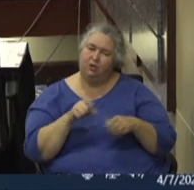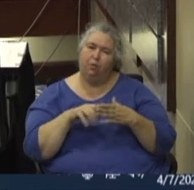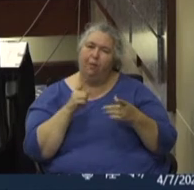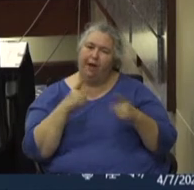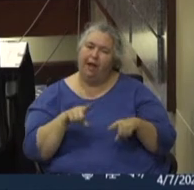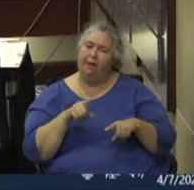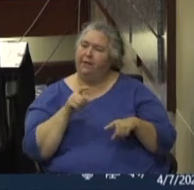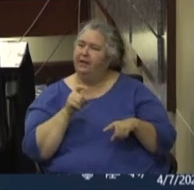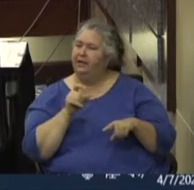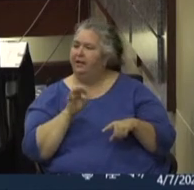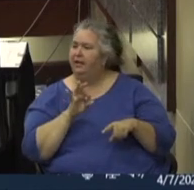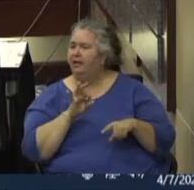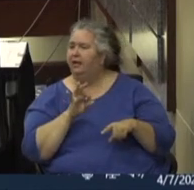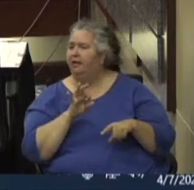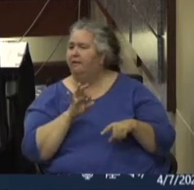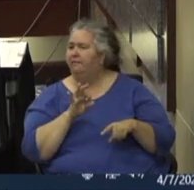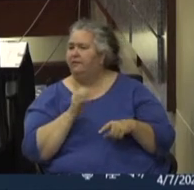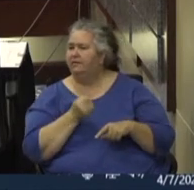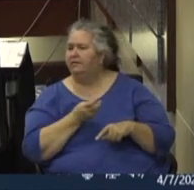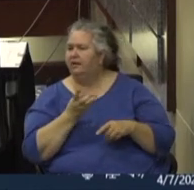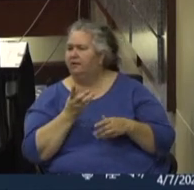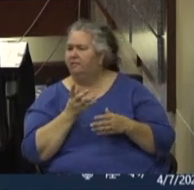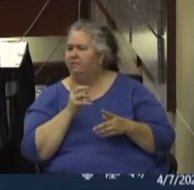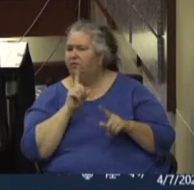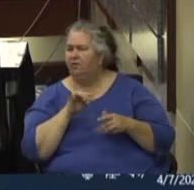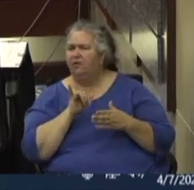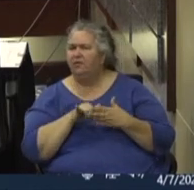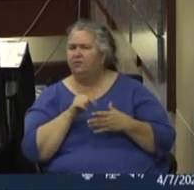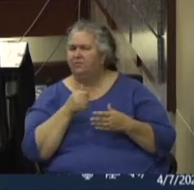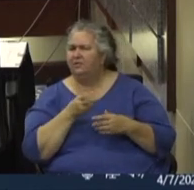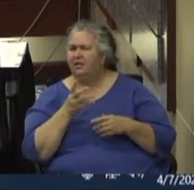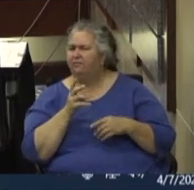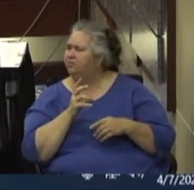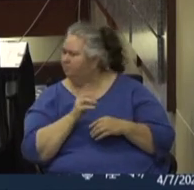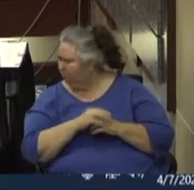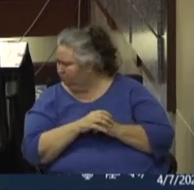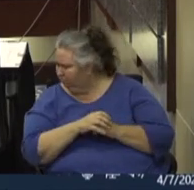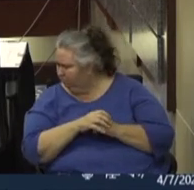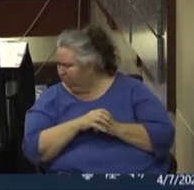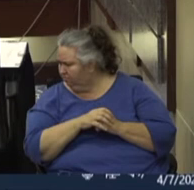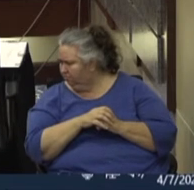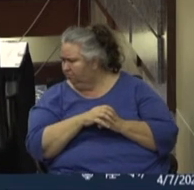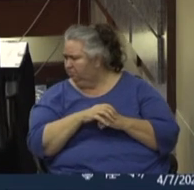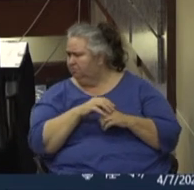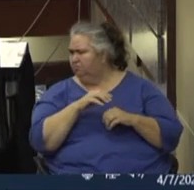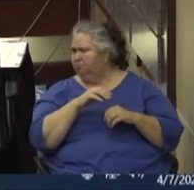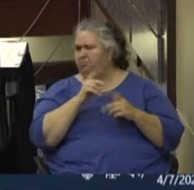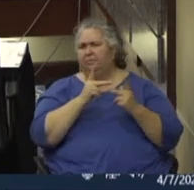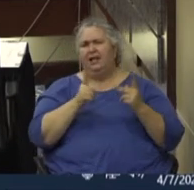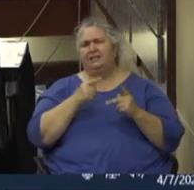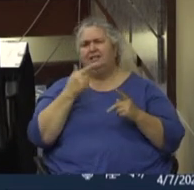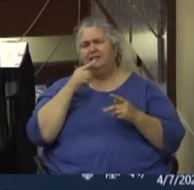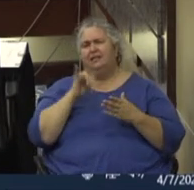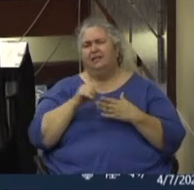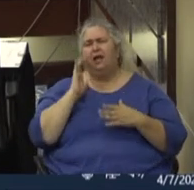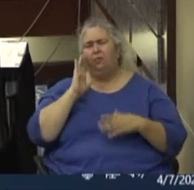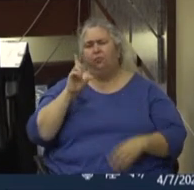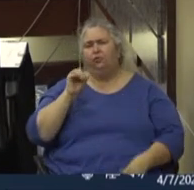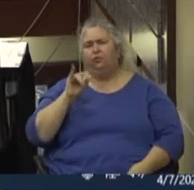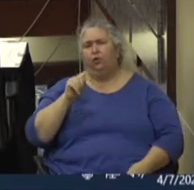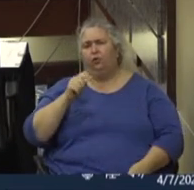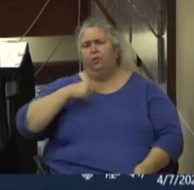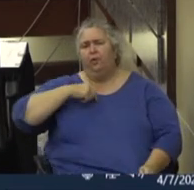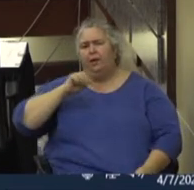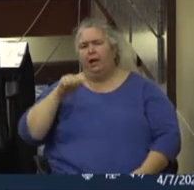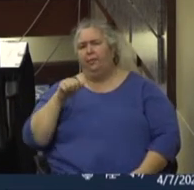if an organization ordered several of those? And we had several churches that immediately laid their hand and said, we will do it. So that's one of those things that we were